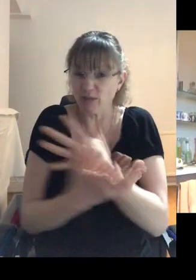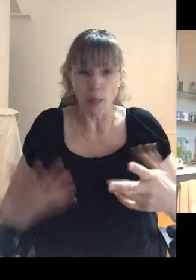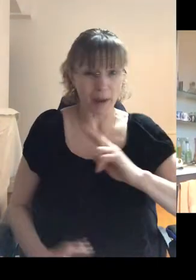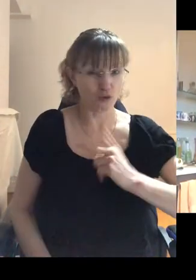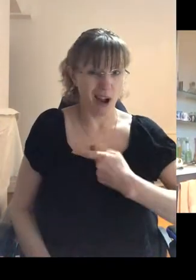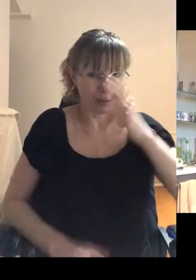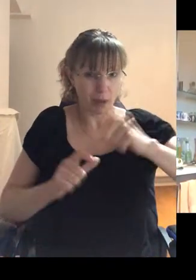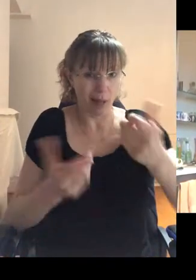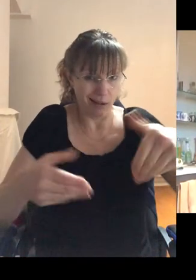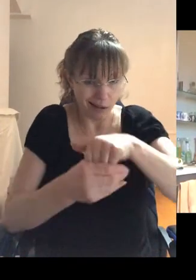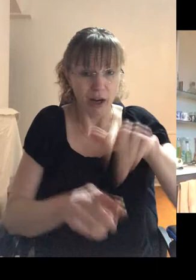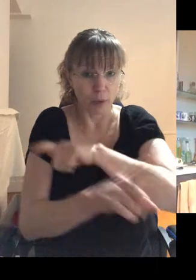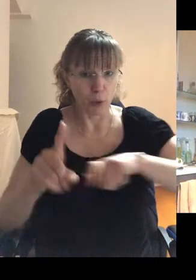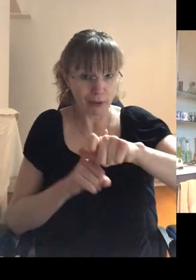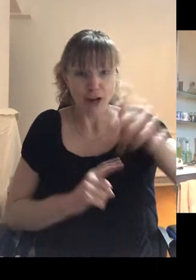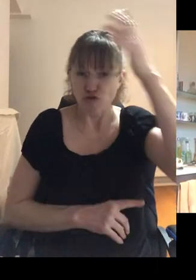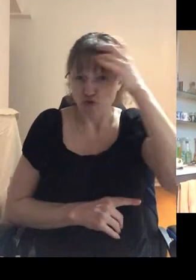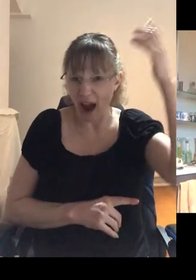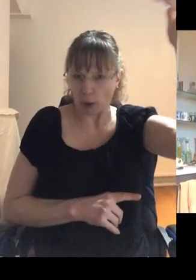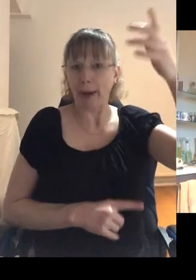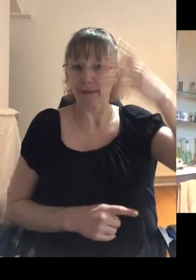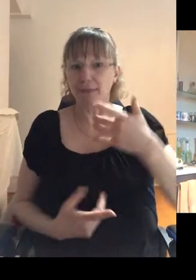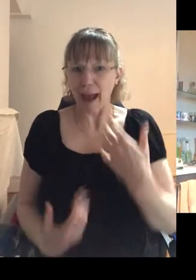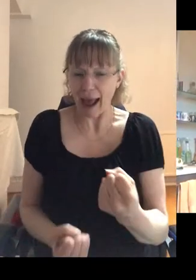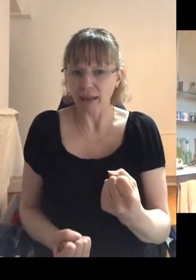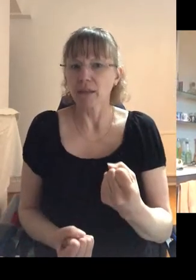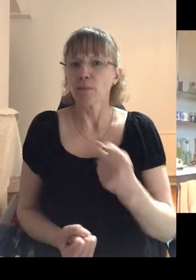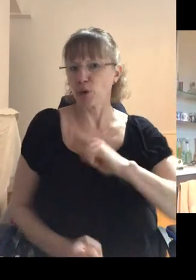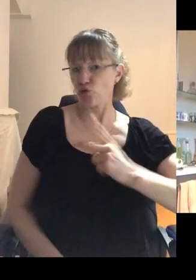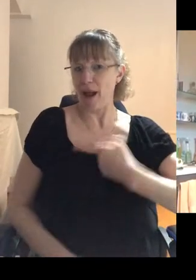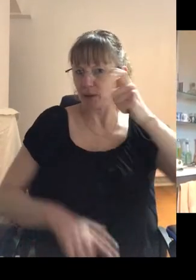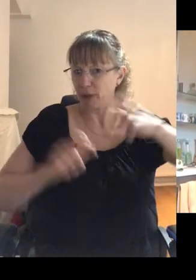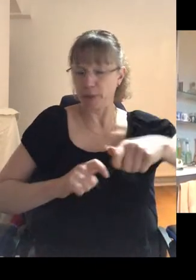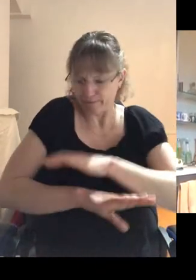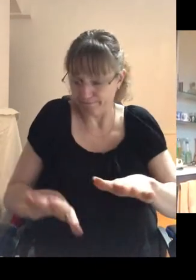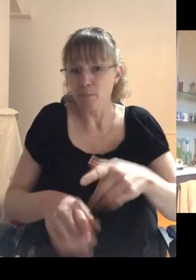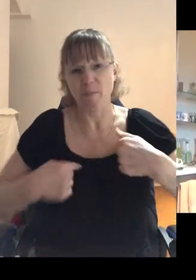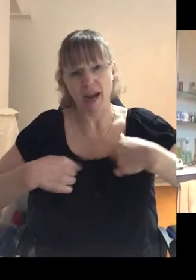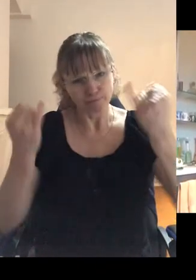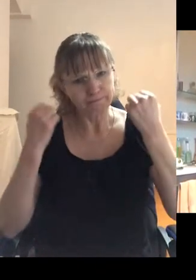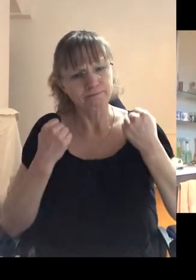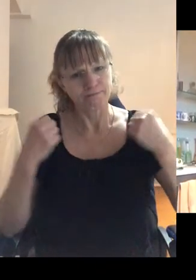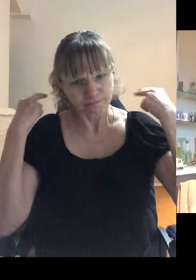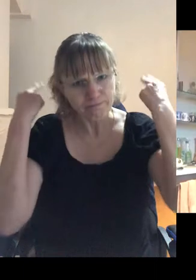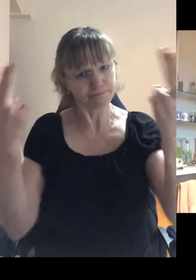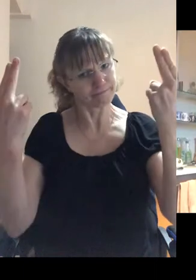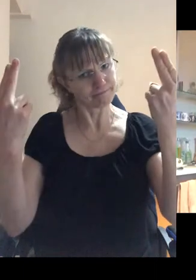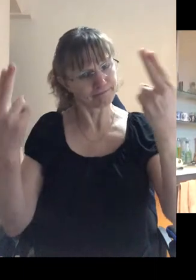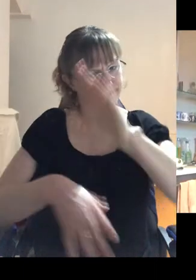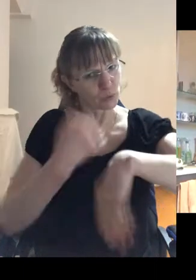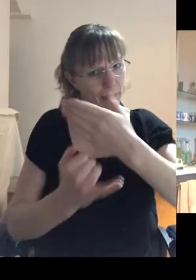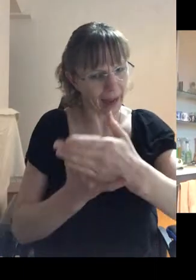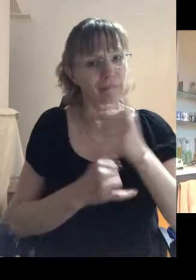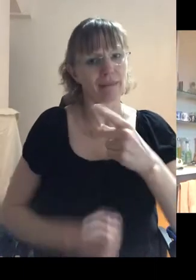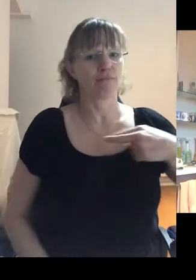community. I mean, there were drag queens, but not trans people. Um, and I will fight to the death to claim that, um, the, the